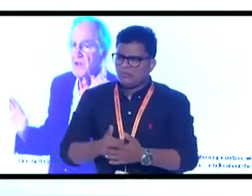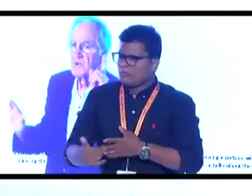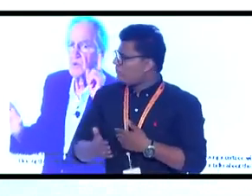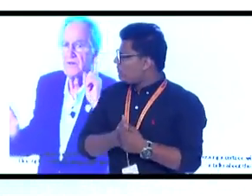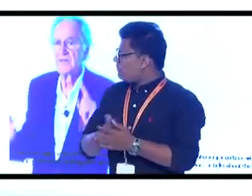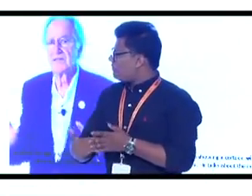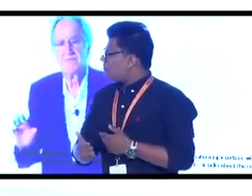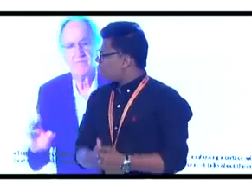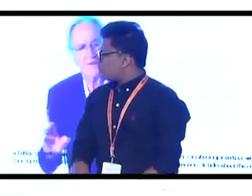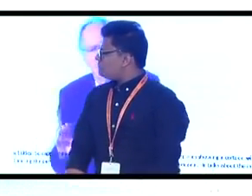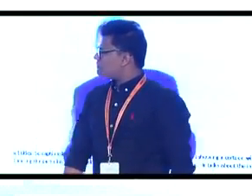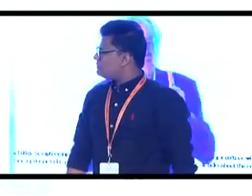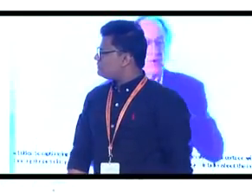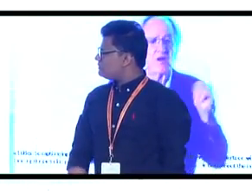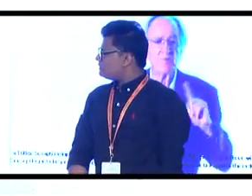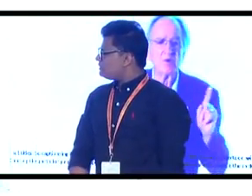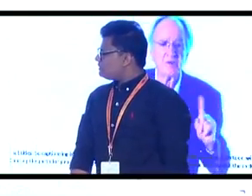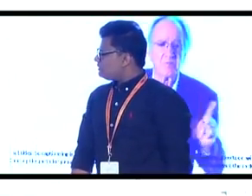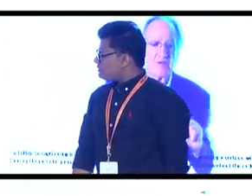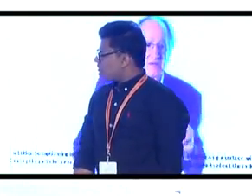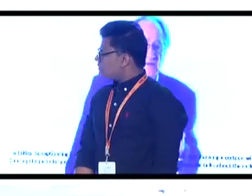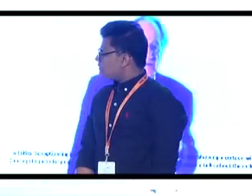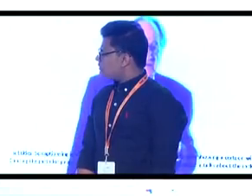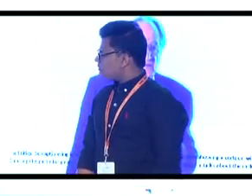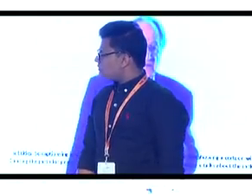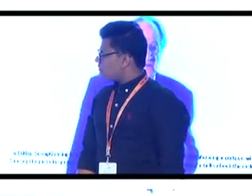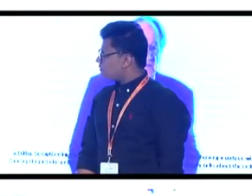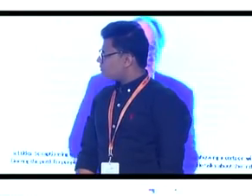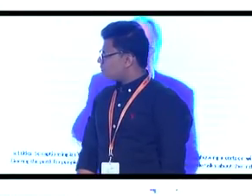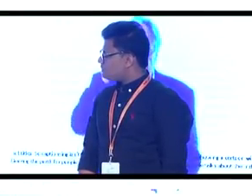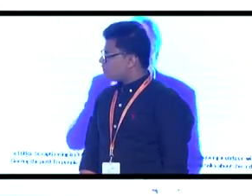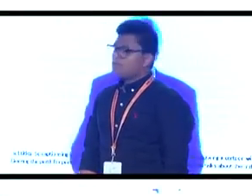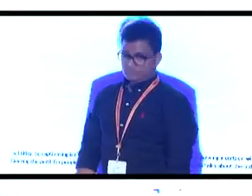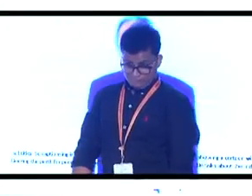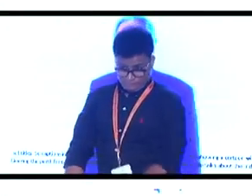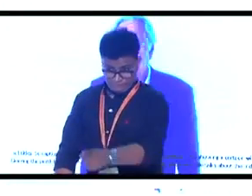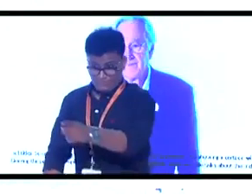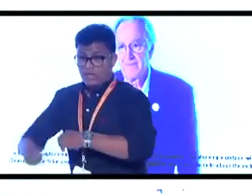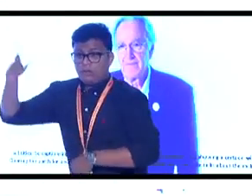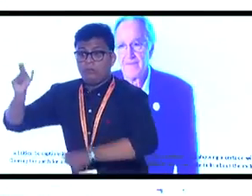But I also know one other thing. People are not born with prejudice. They learn it.